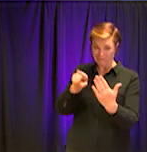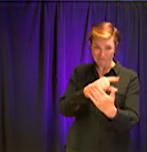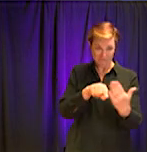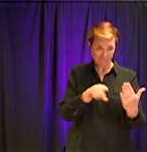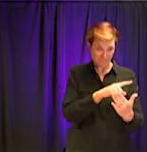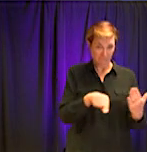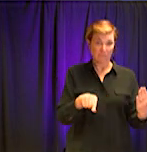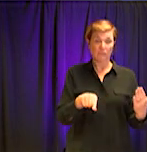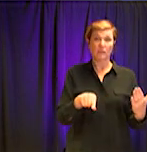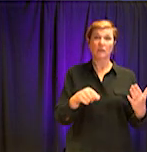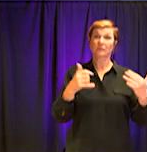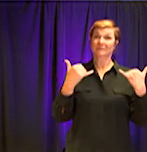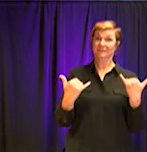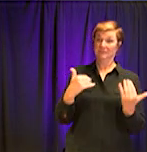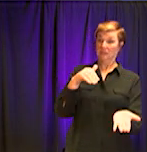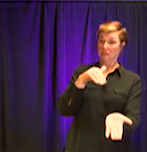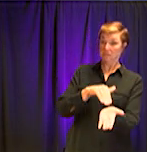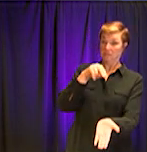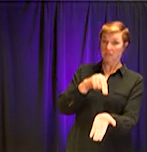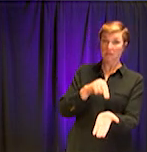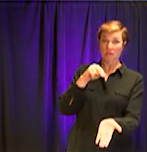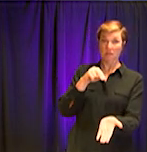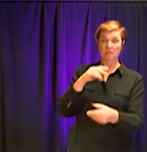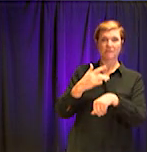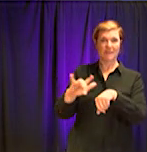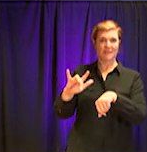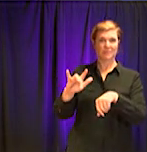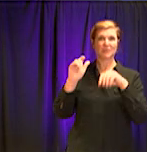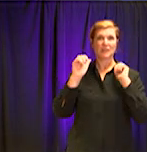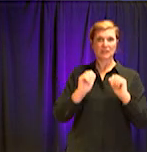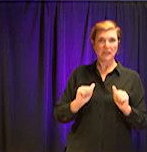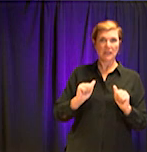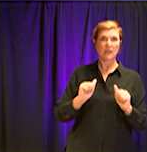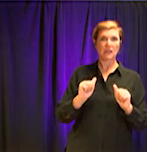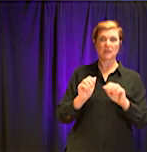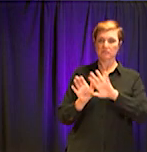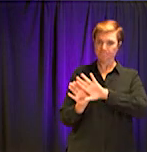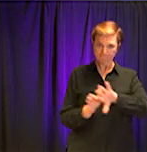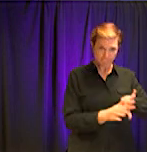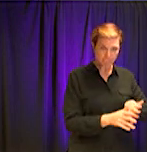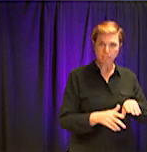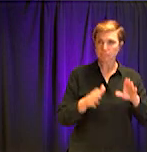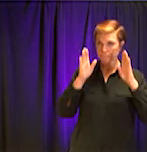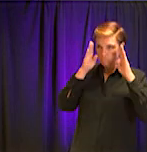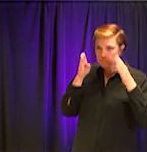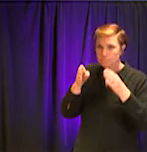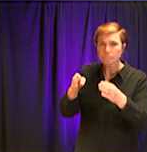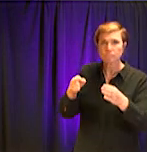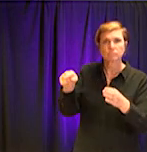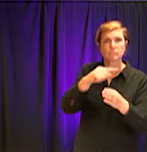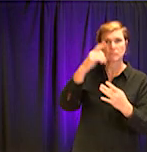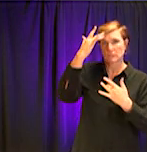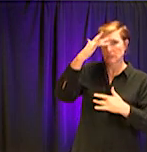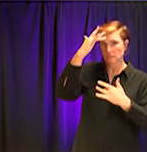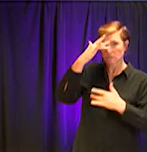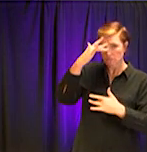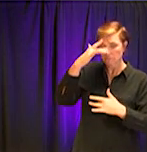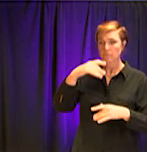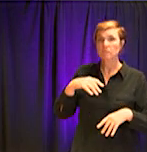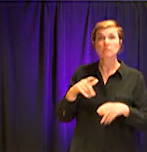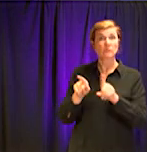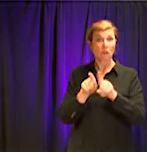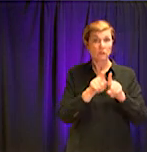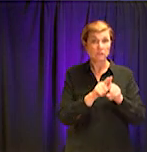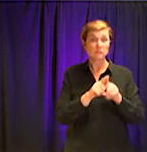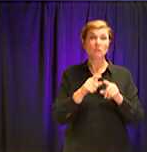number of people that may become ill and may need those resources. It makes more beds available in the hospital. It makes